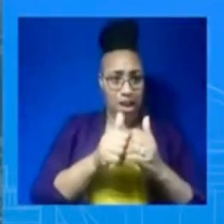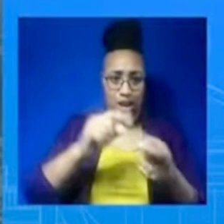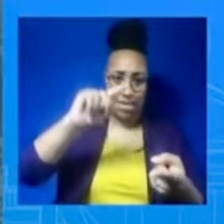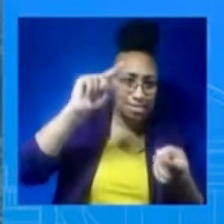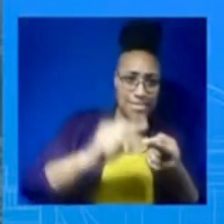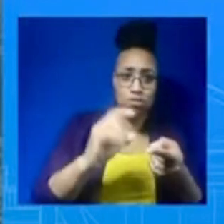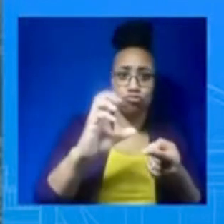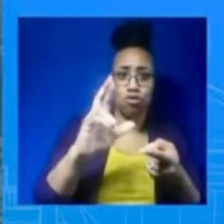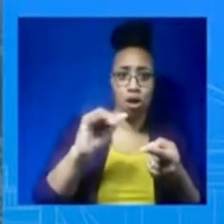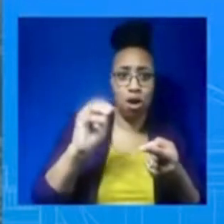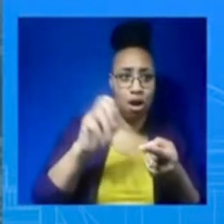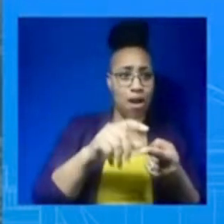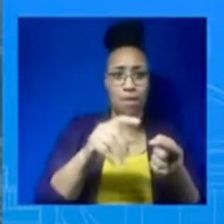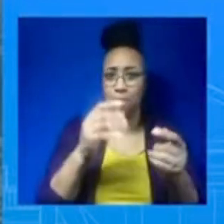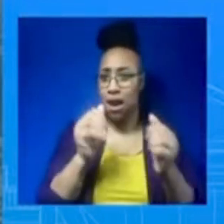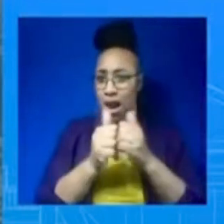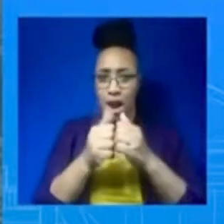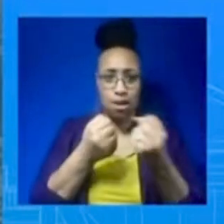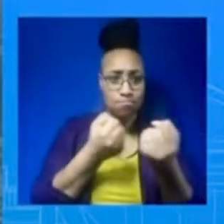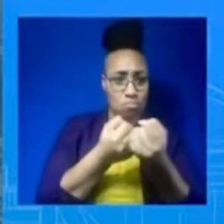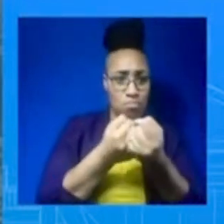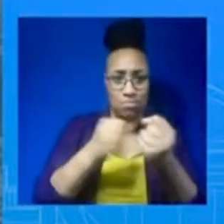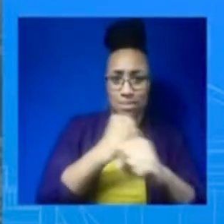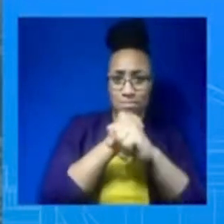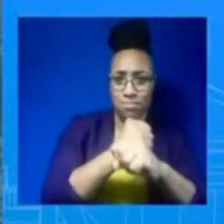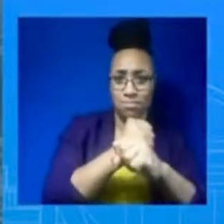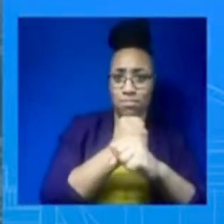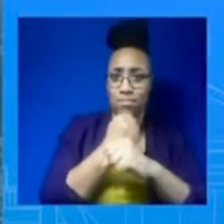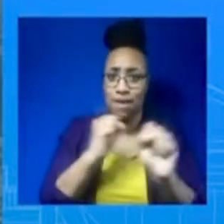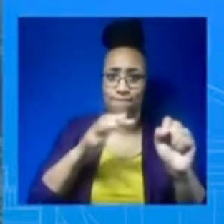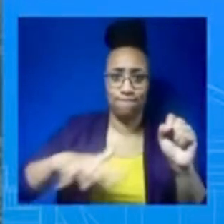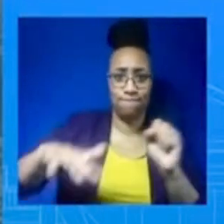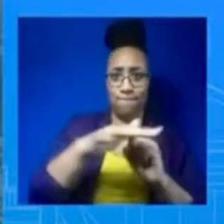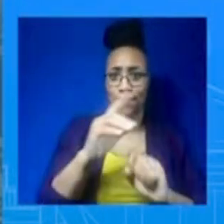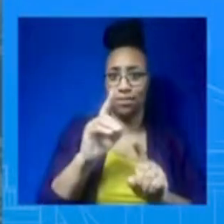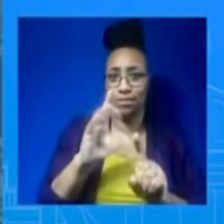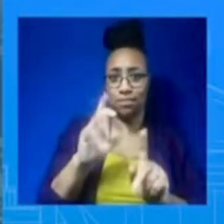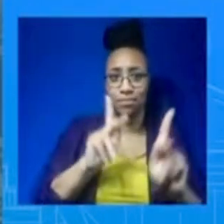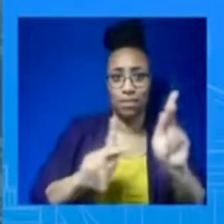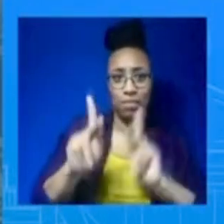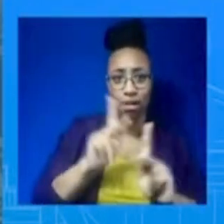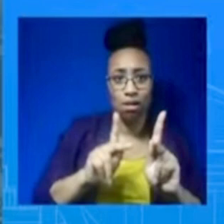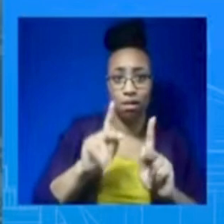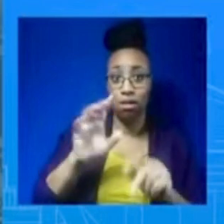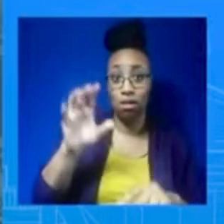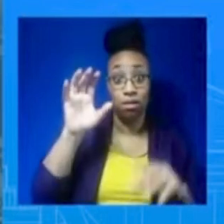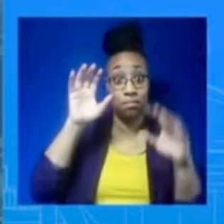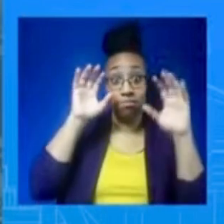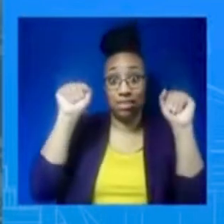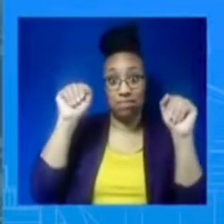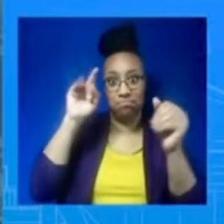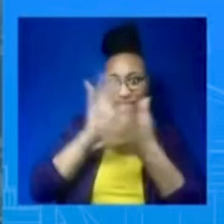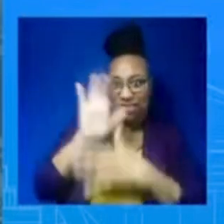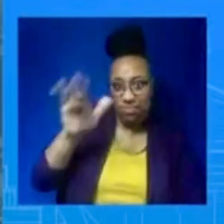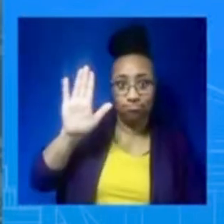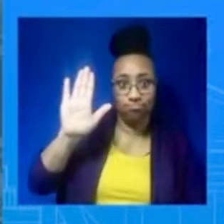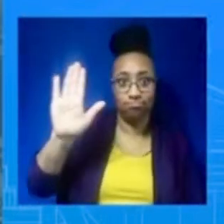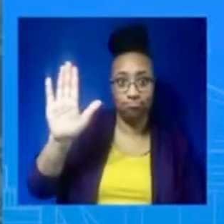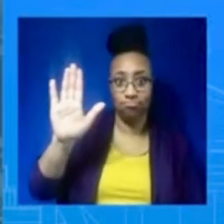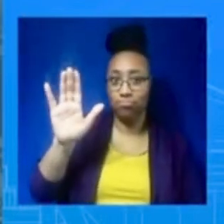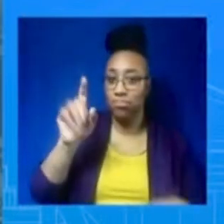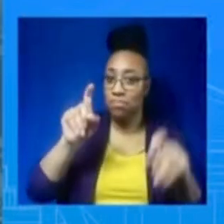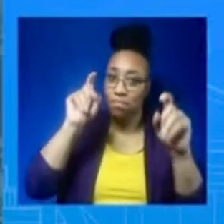know, the Safer America plan. The President believes that making our community safer requires a couple of things. Funding the police and